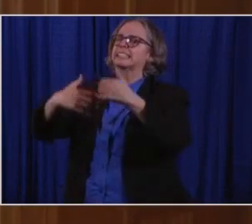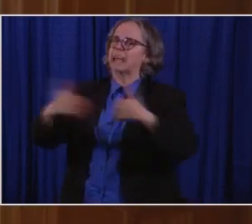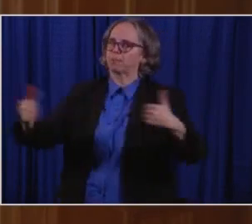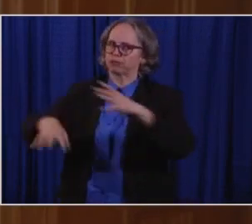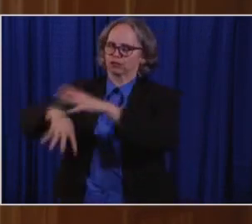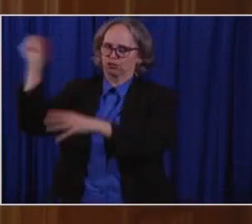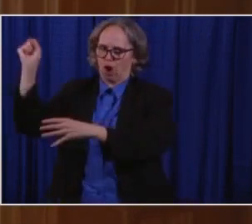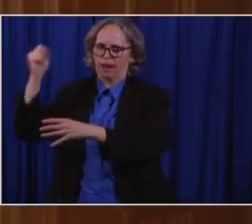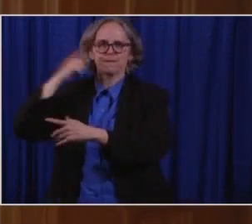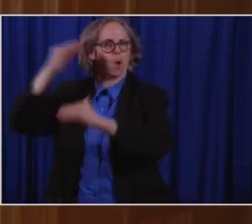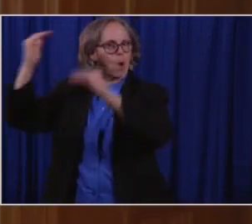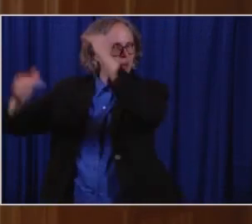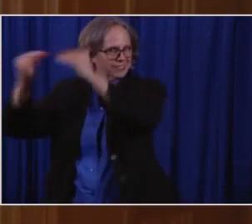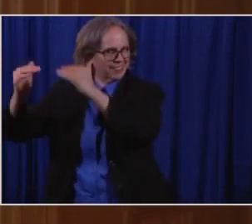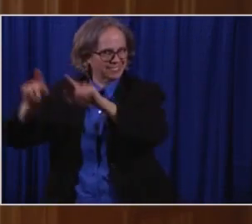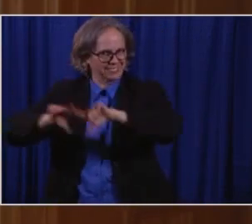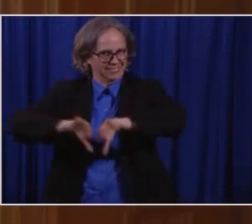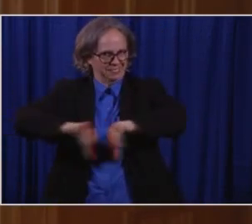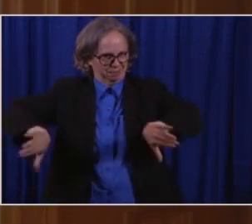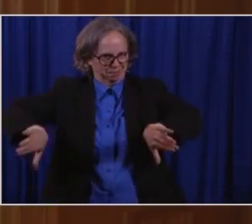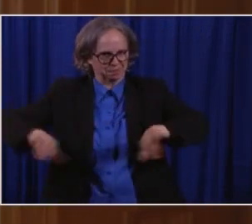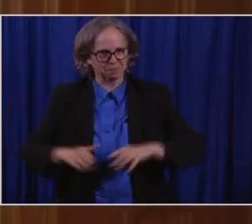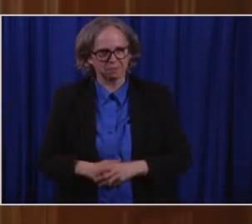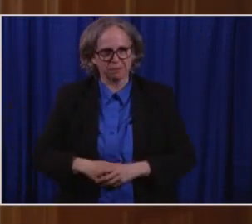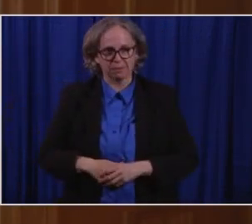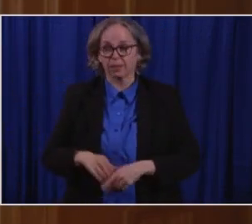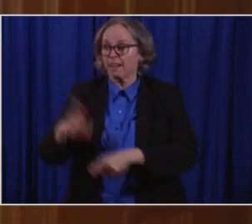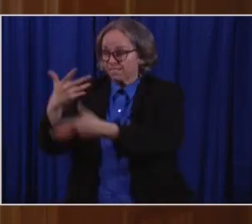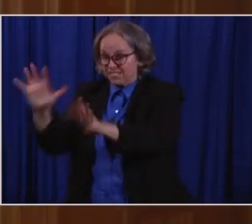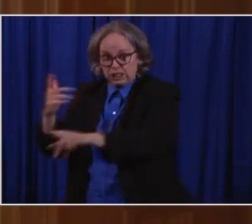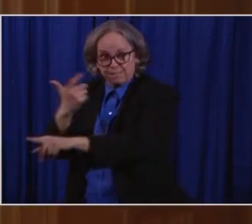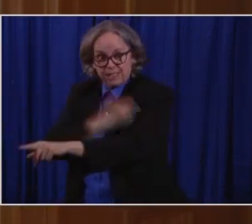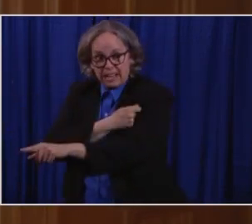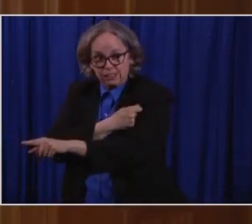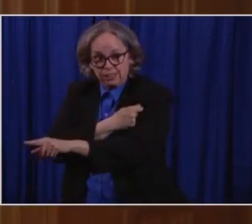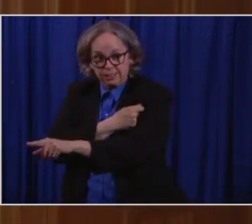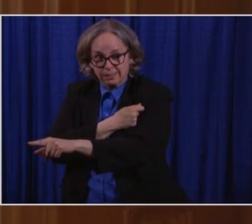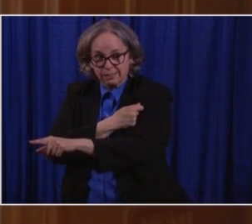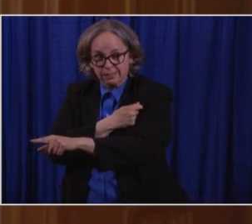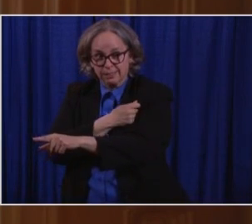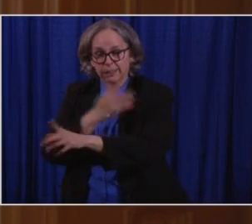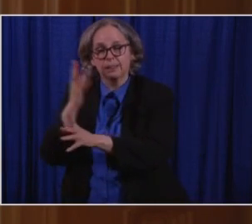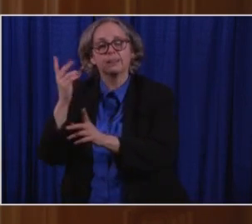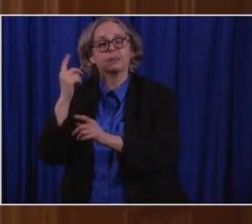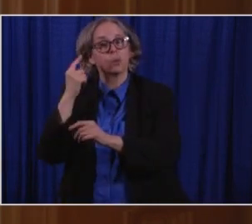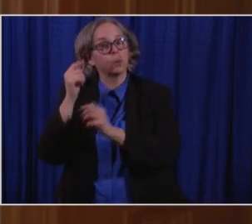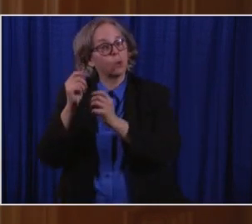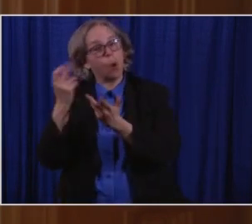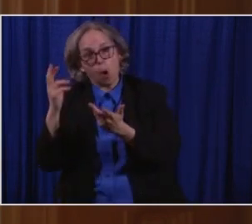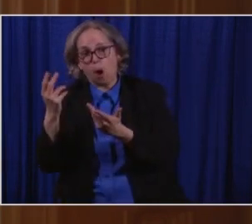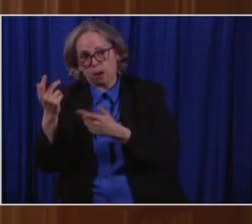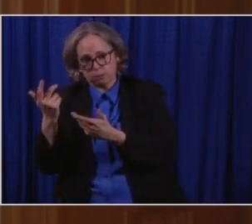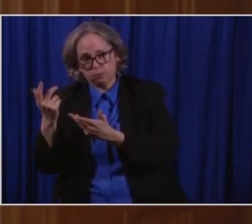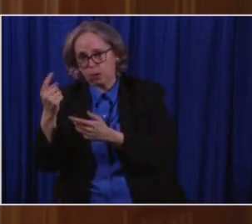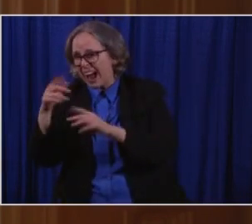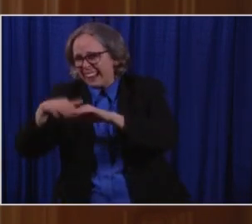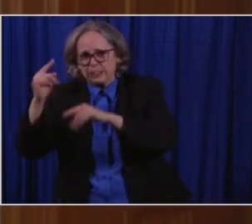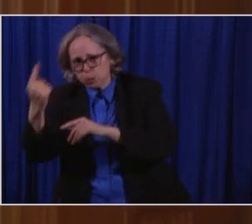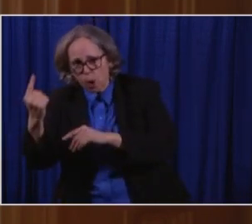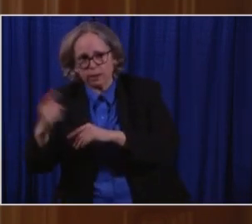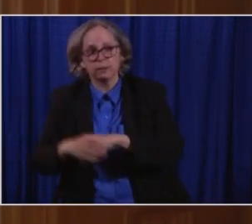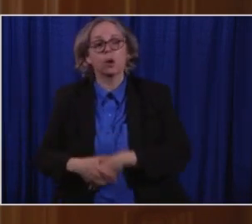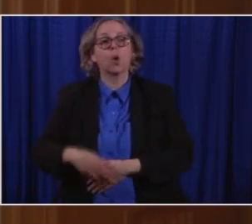at least their first dose of the vaccine. This announcement will occur each Wednesday for five weeks,